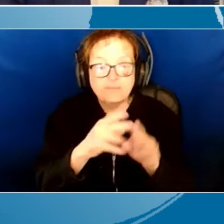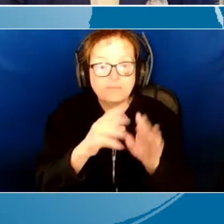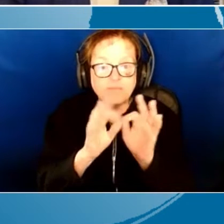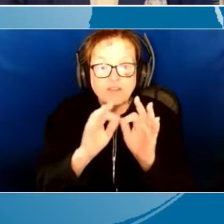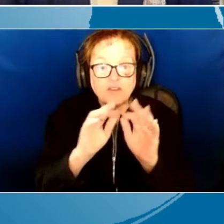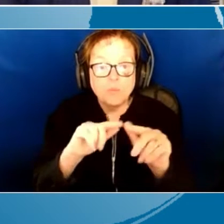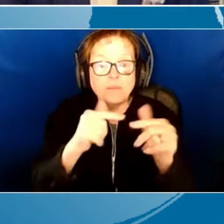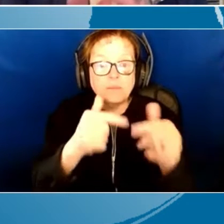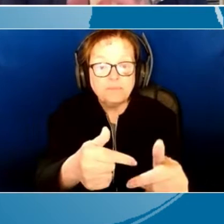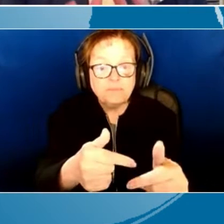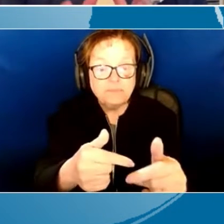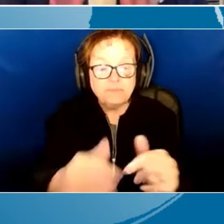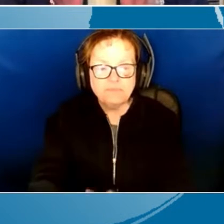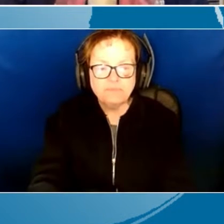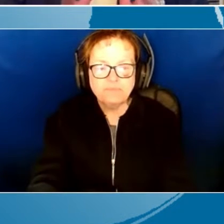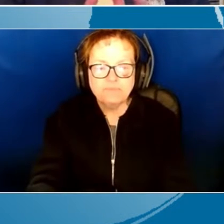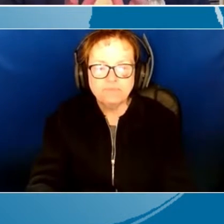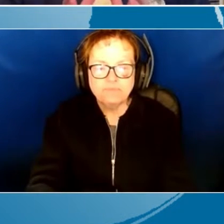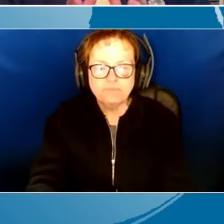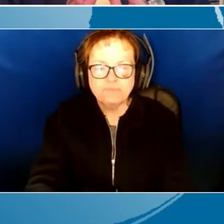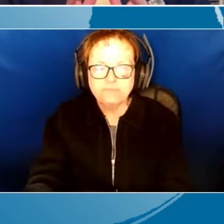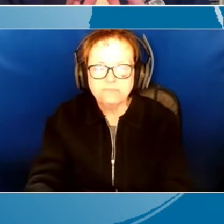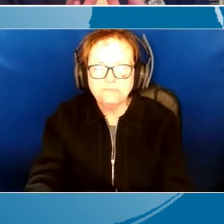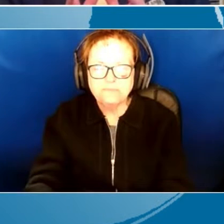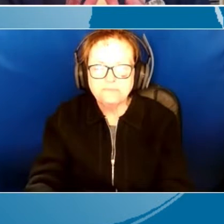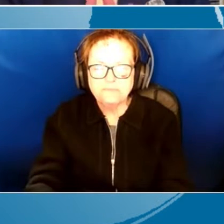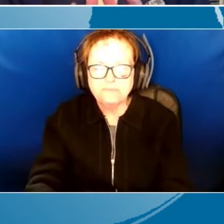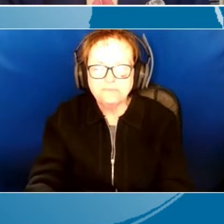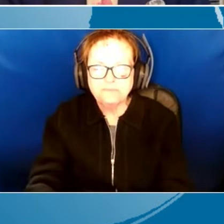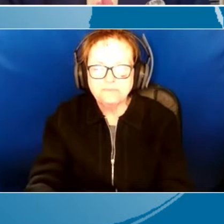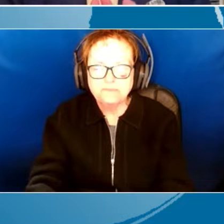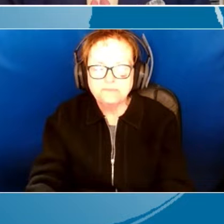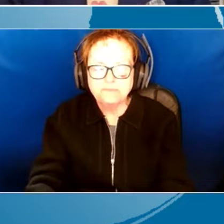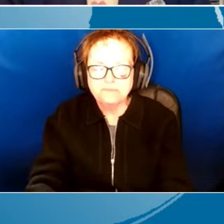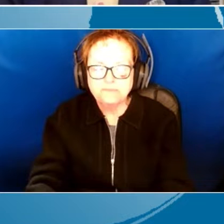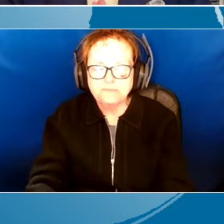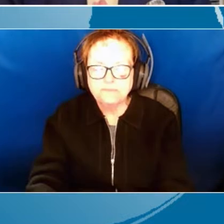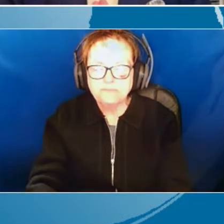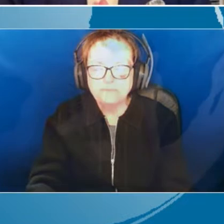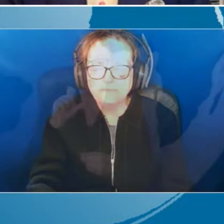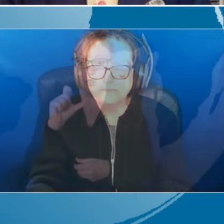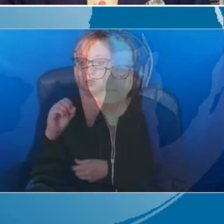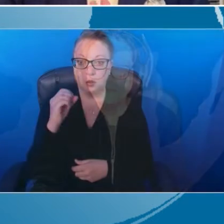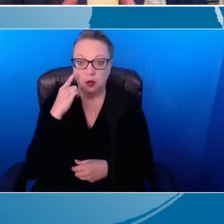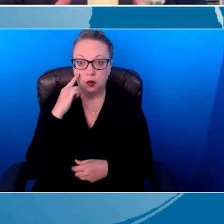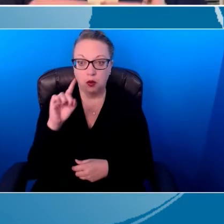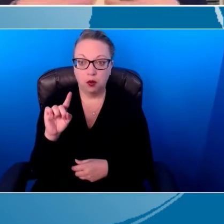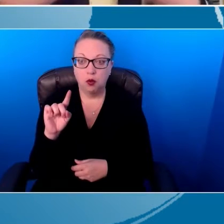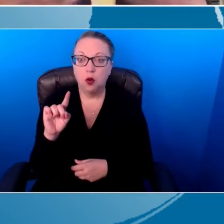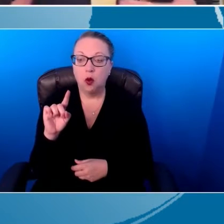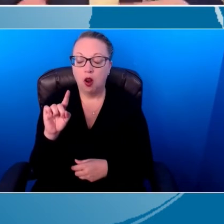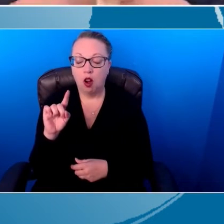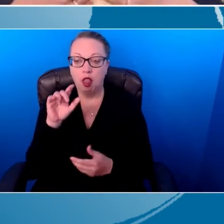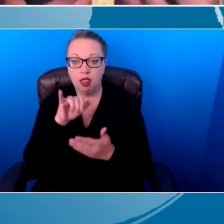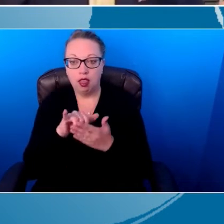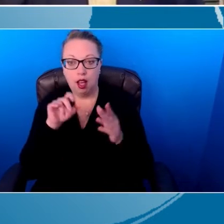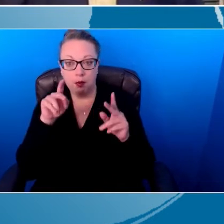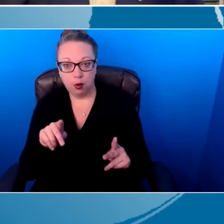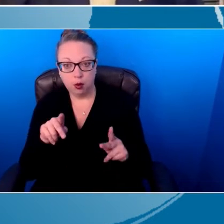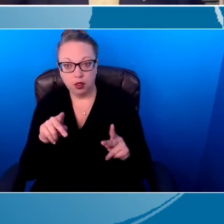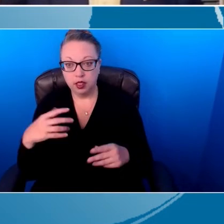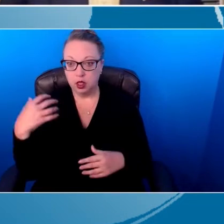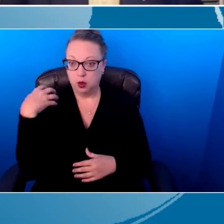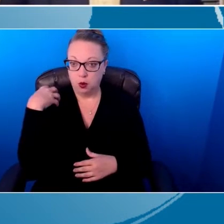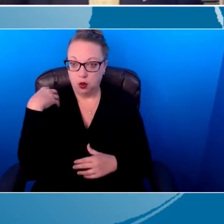participatory. We know that in order for a person that we're coaching capacity to be built, they have to be engaged. They have to